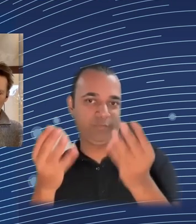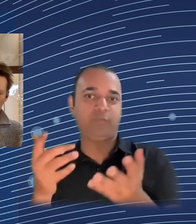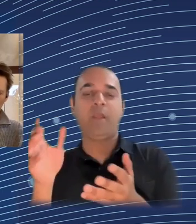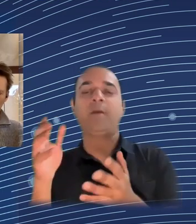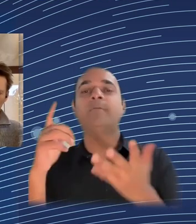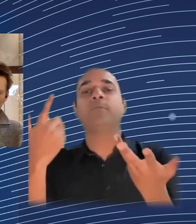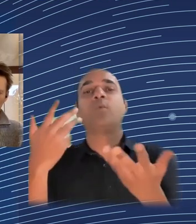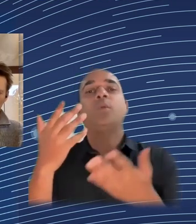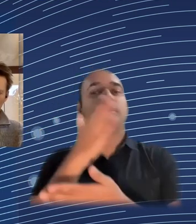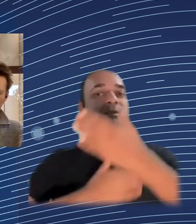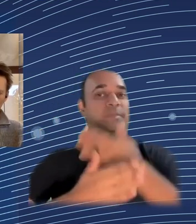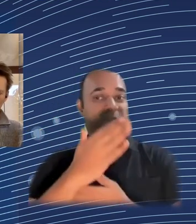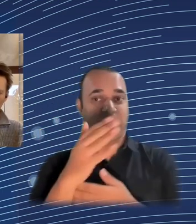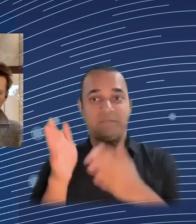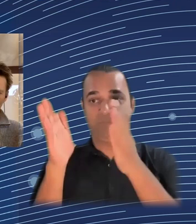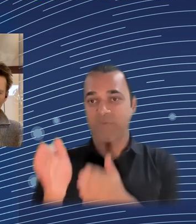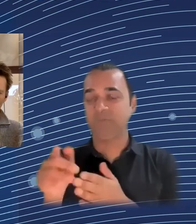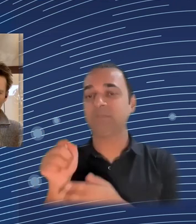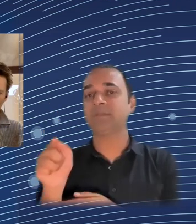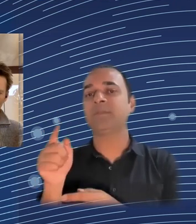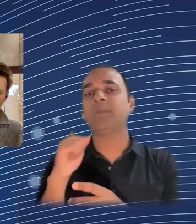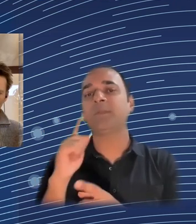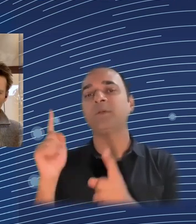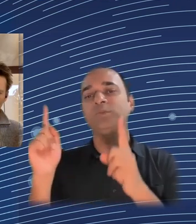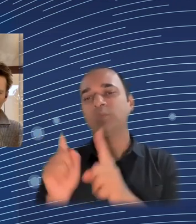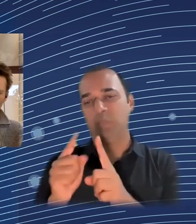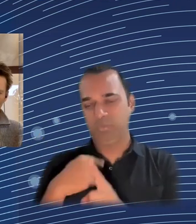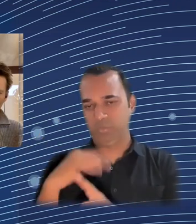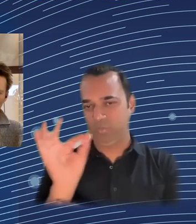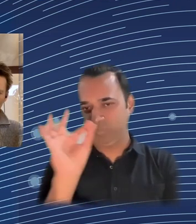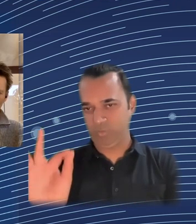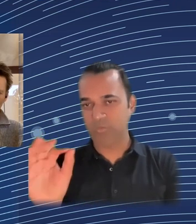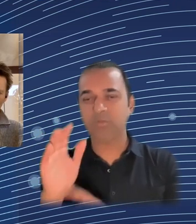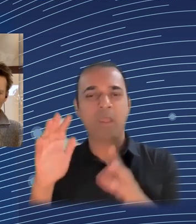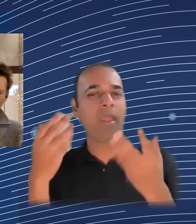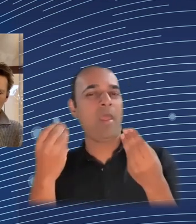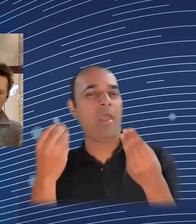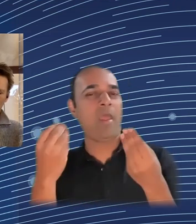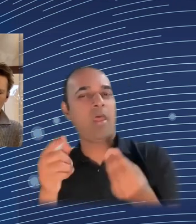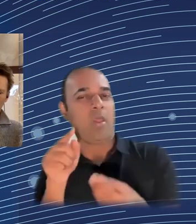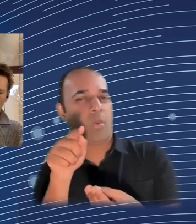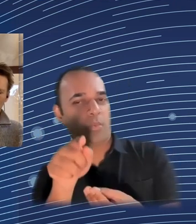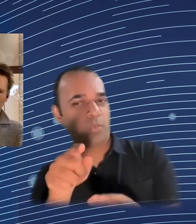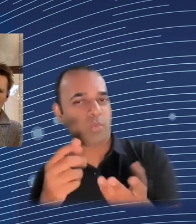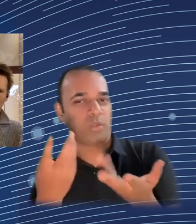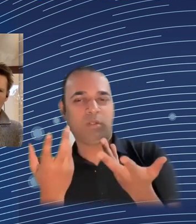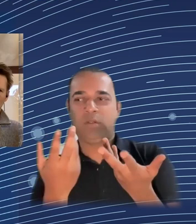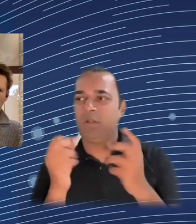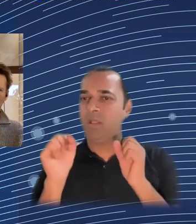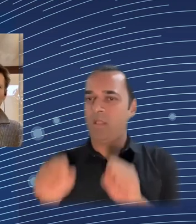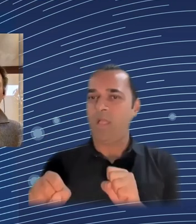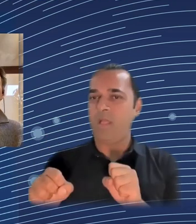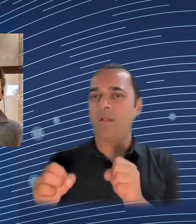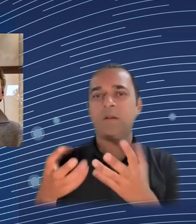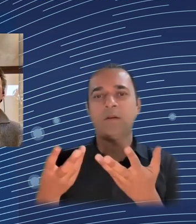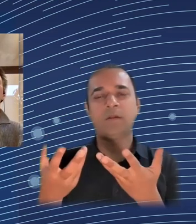indicators, just to a bit of context because there is a bit of criticism with the